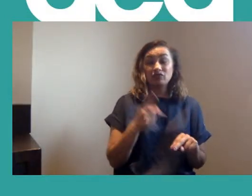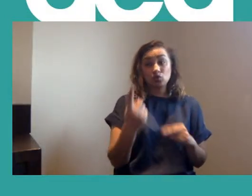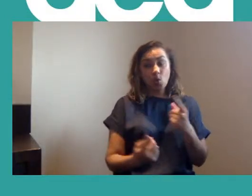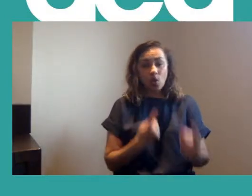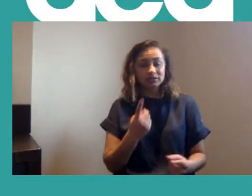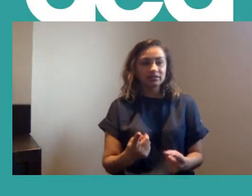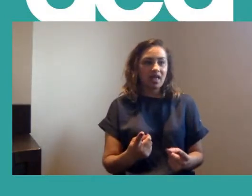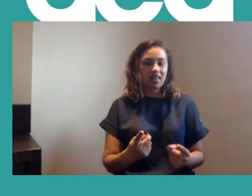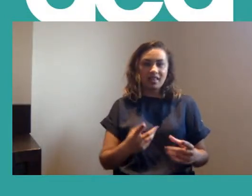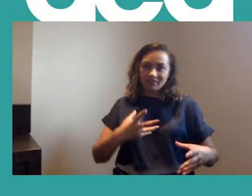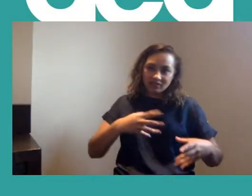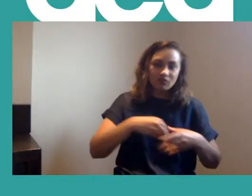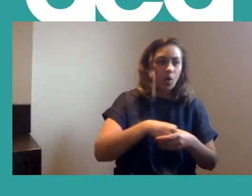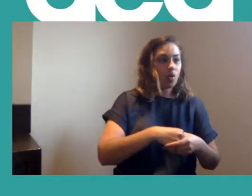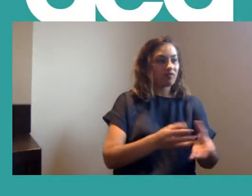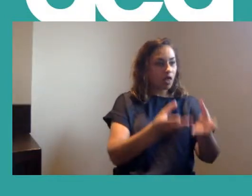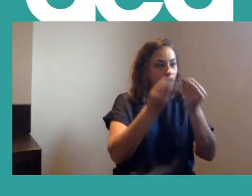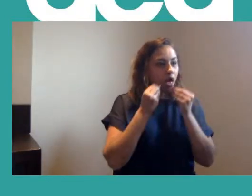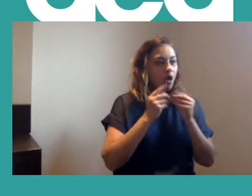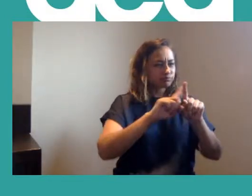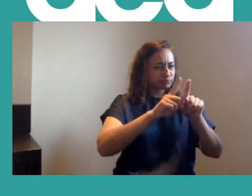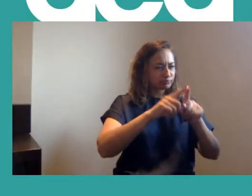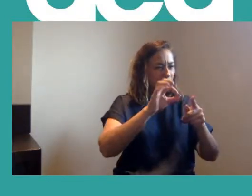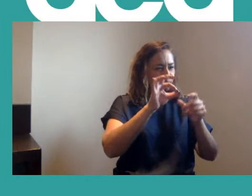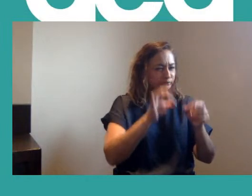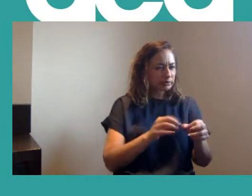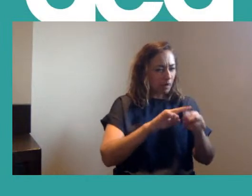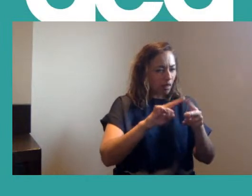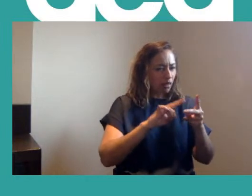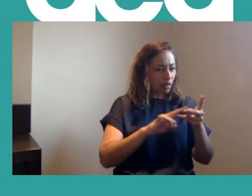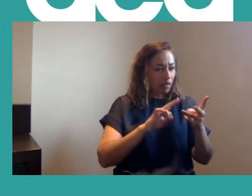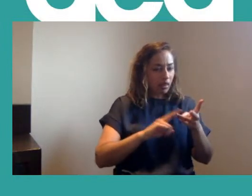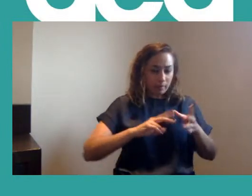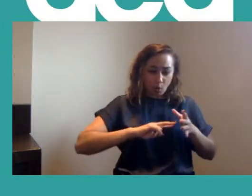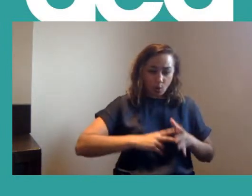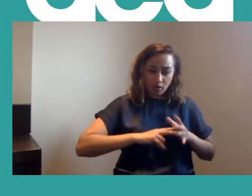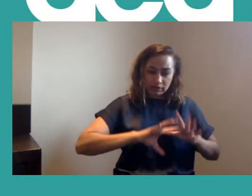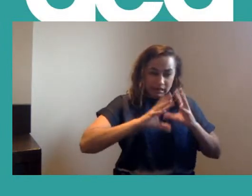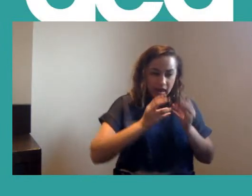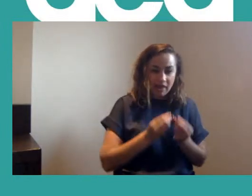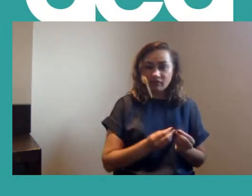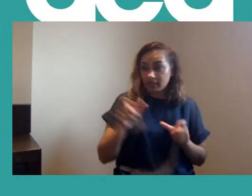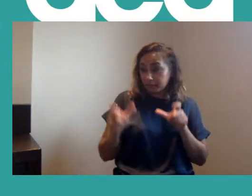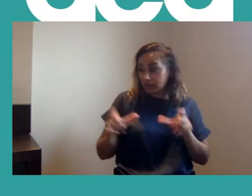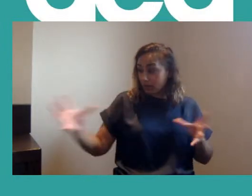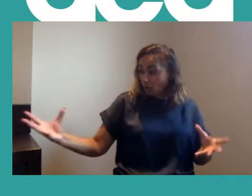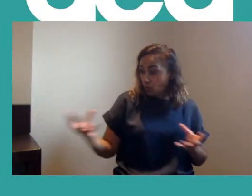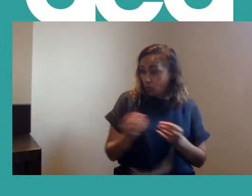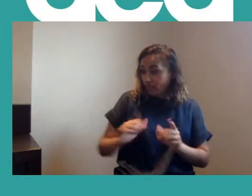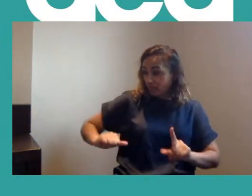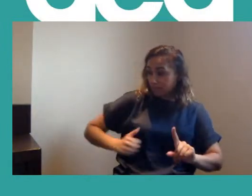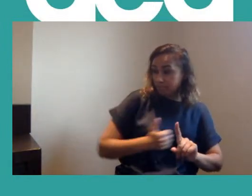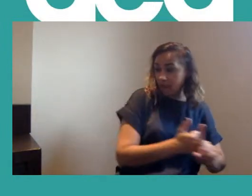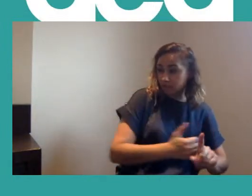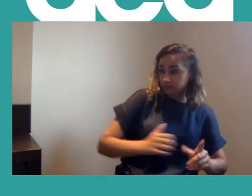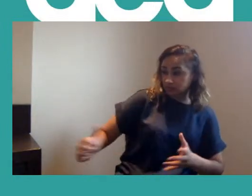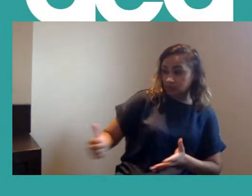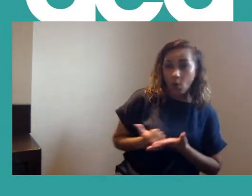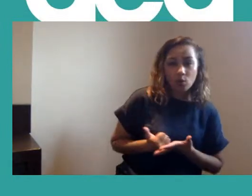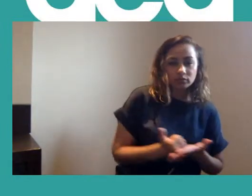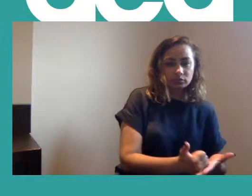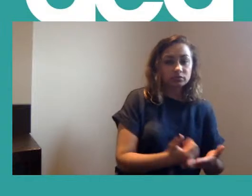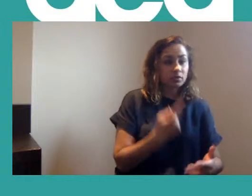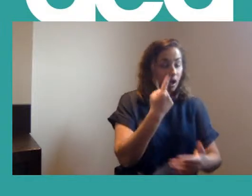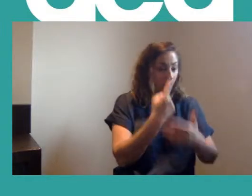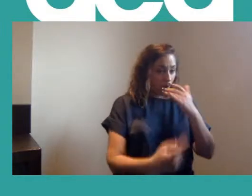to learn the principles, but also to organise on the ground to bring people with you. They're not the only branch